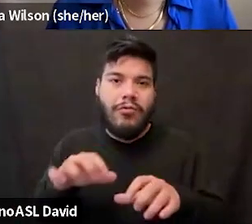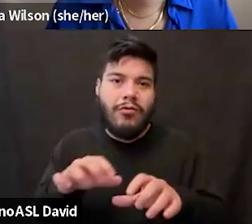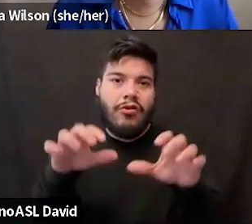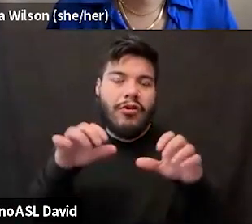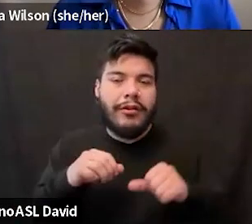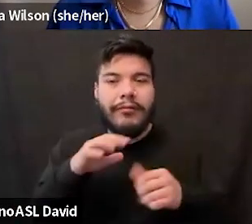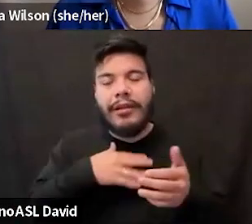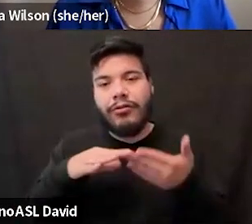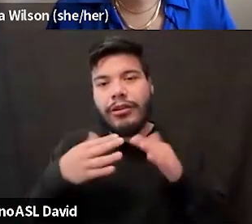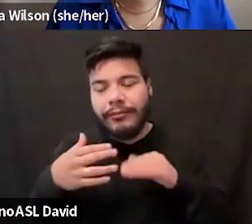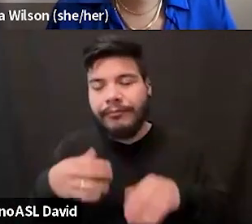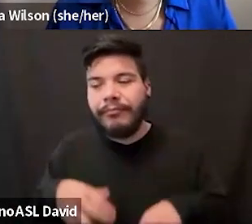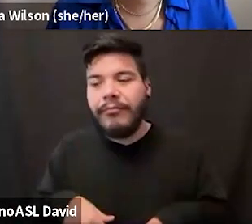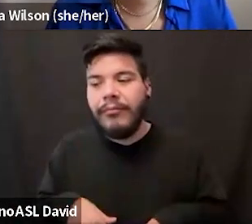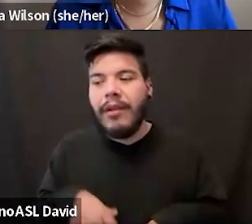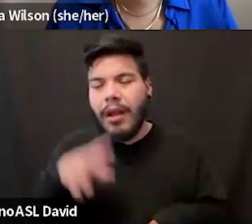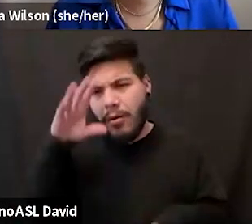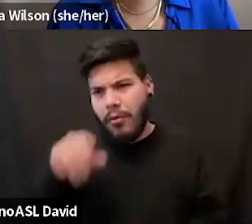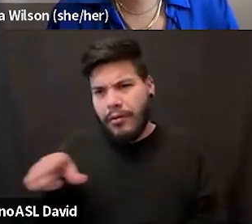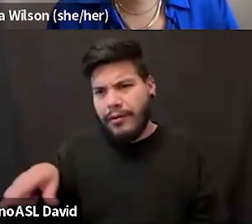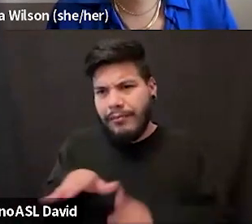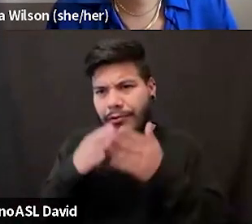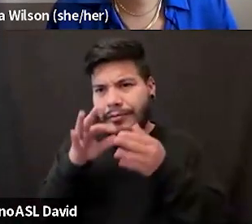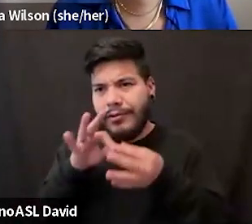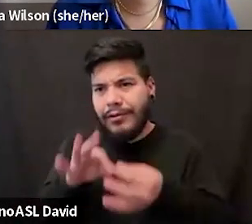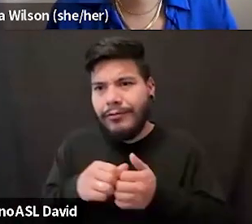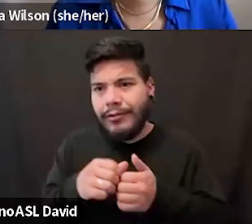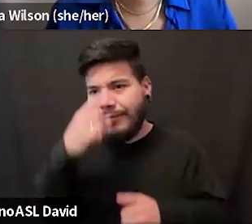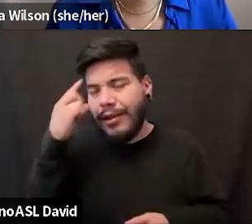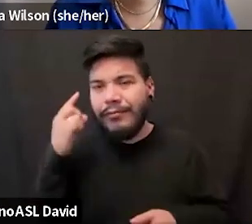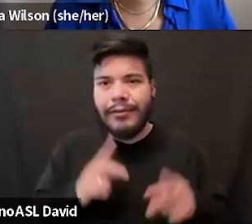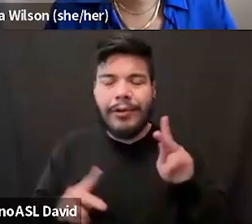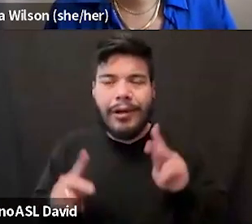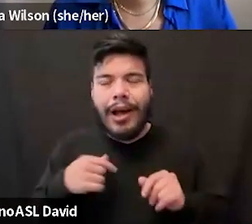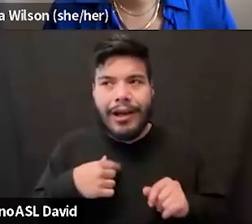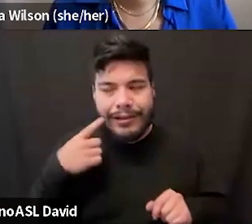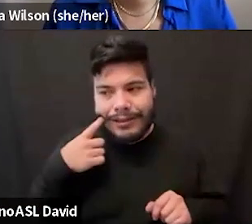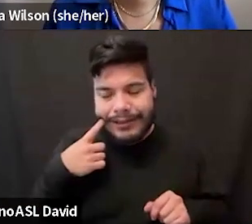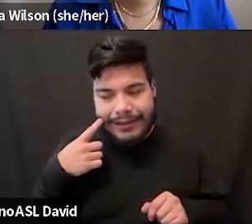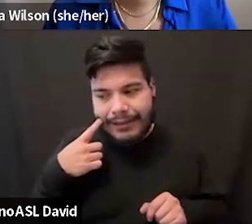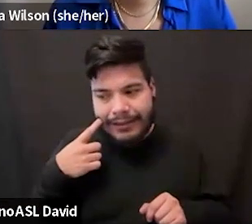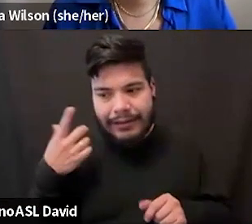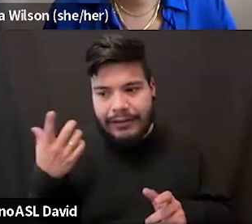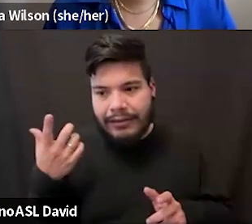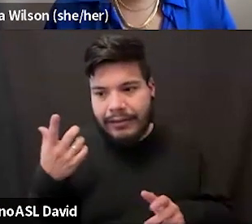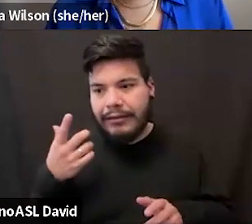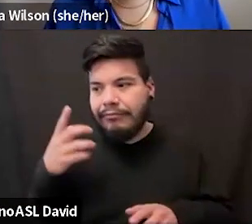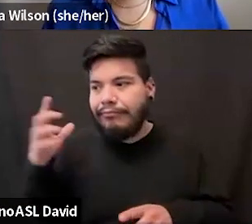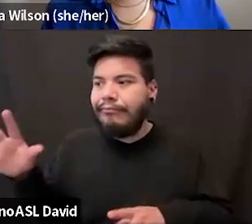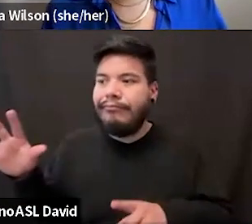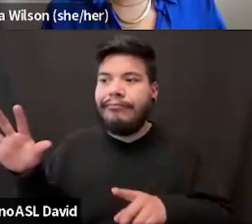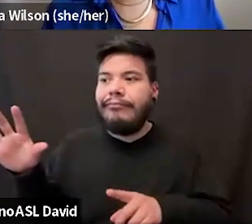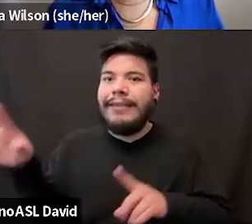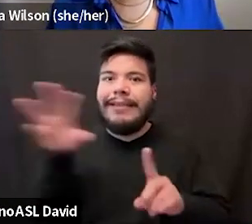knowing that this book was going to be about Black people, I didn't think centering myself